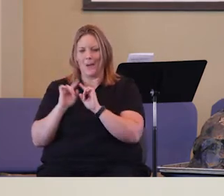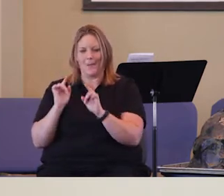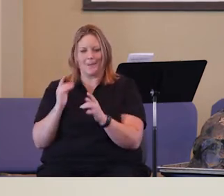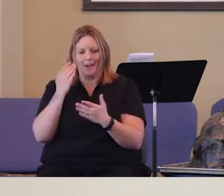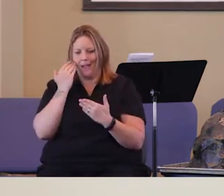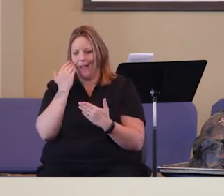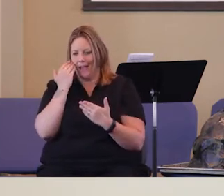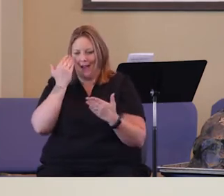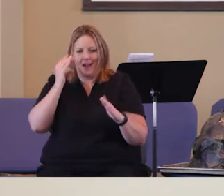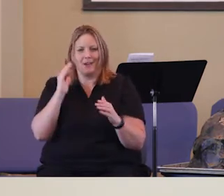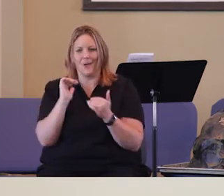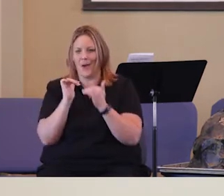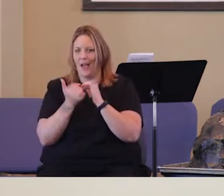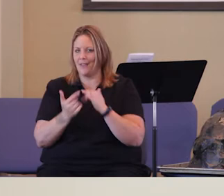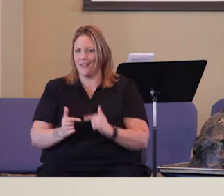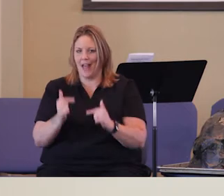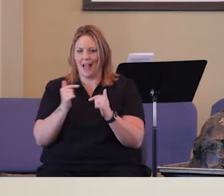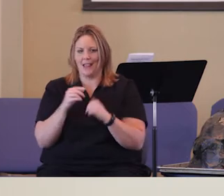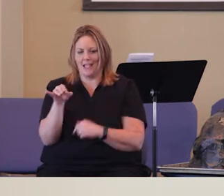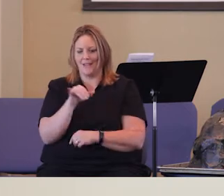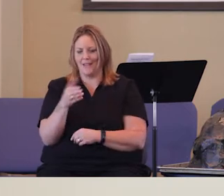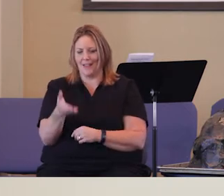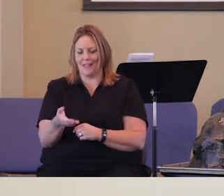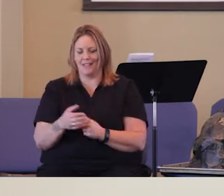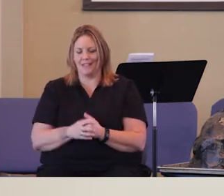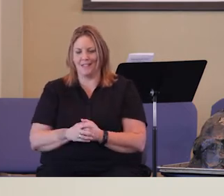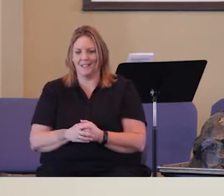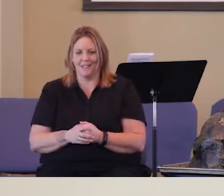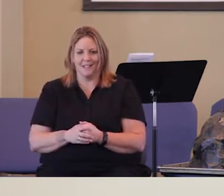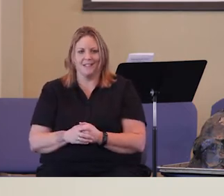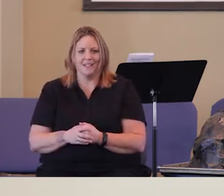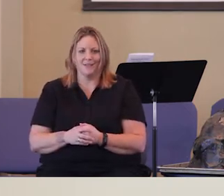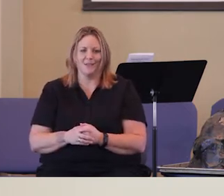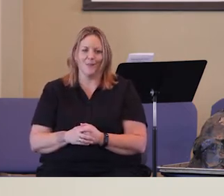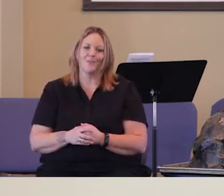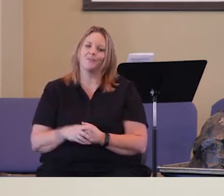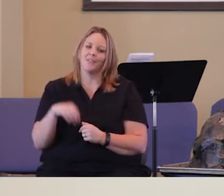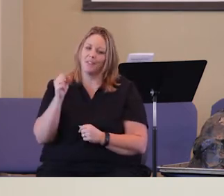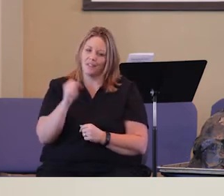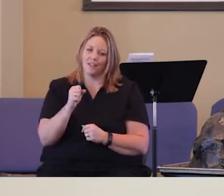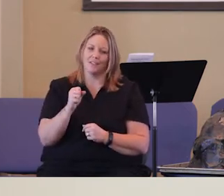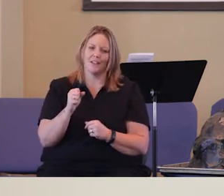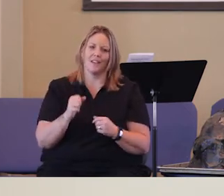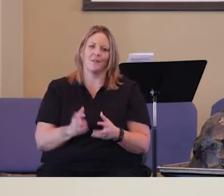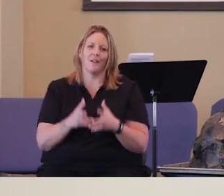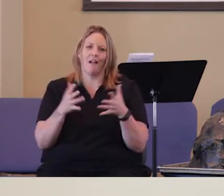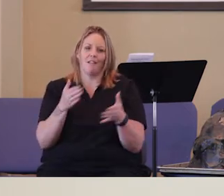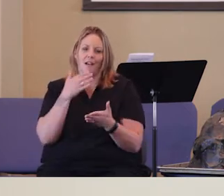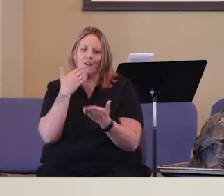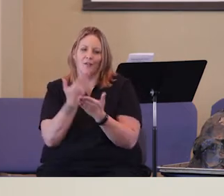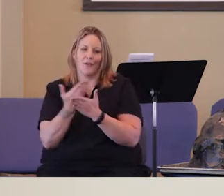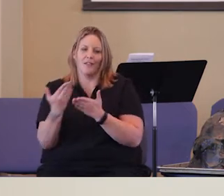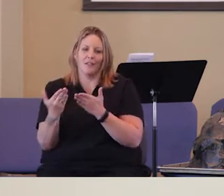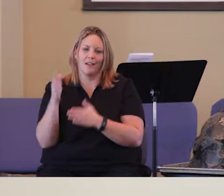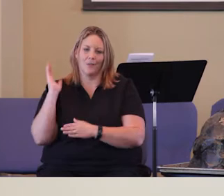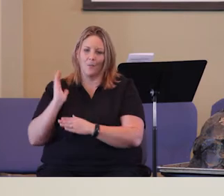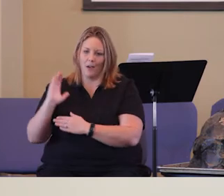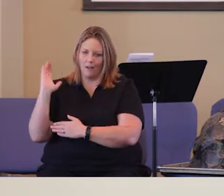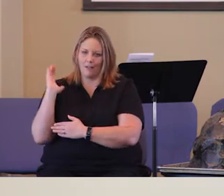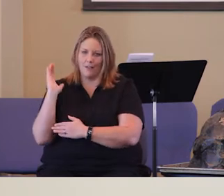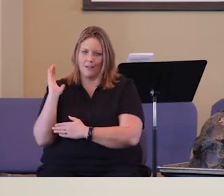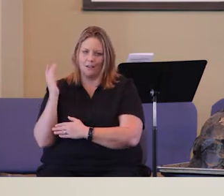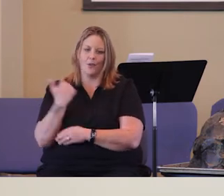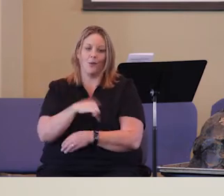I don't know how they lived like this in the good old days. So there was a lot of good things back then.